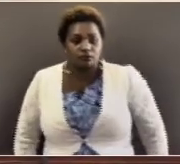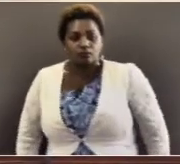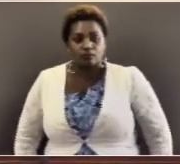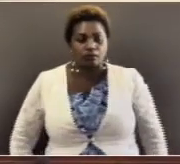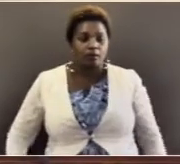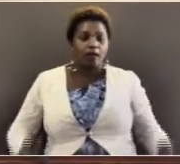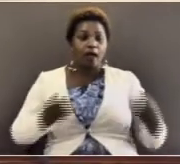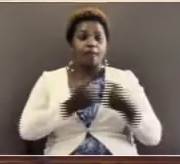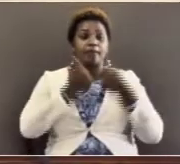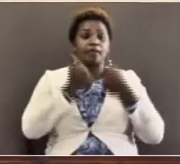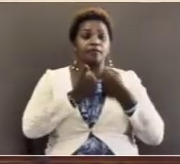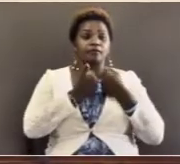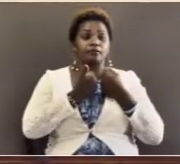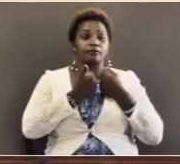happened